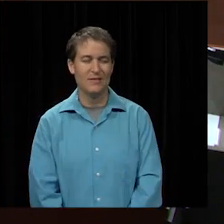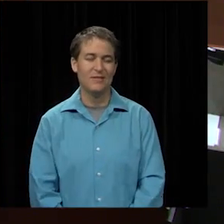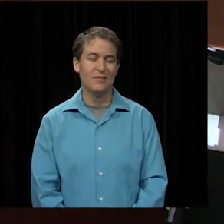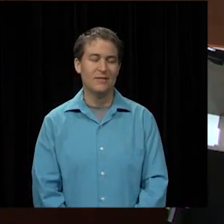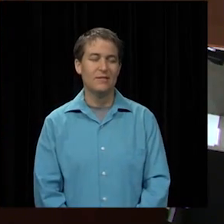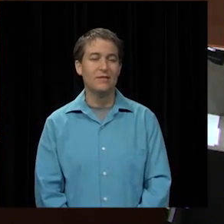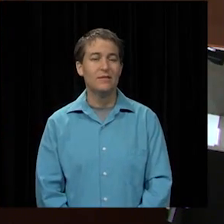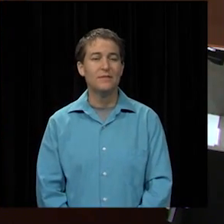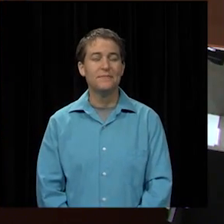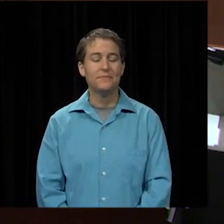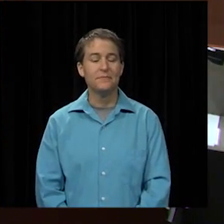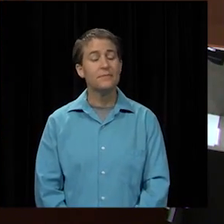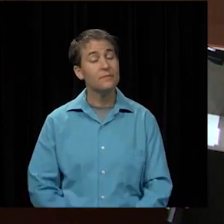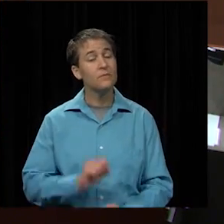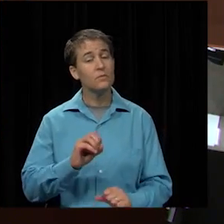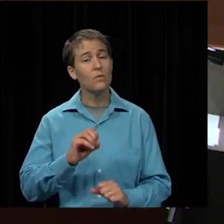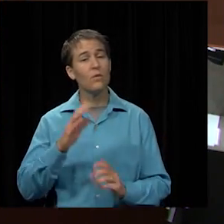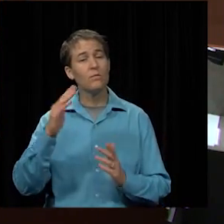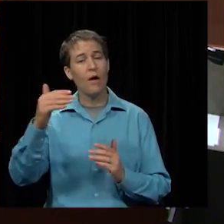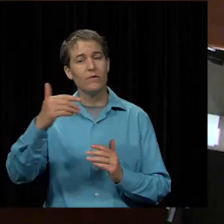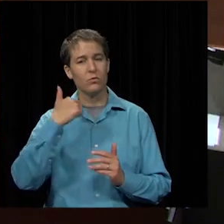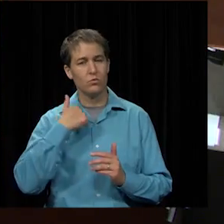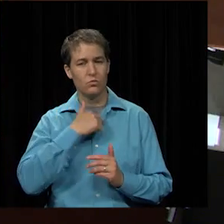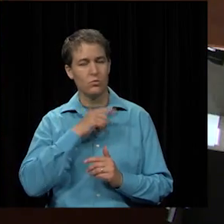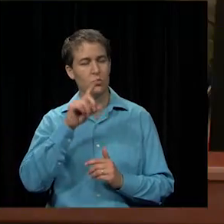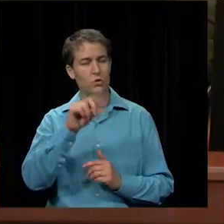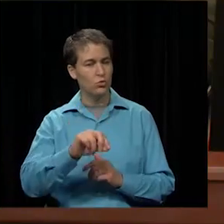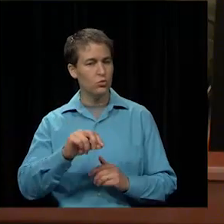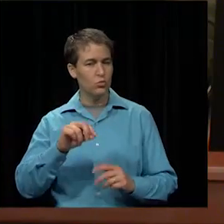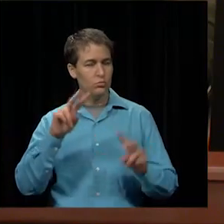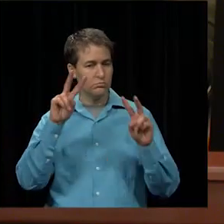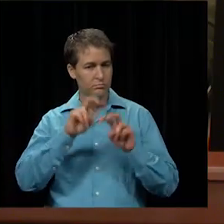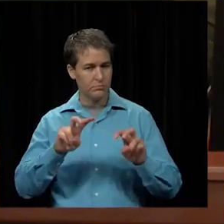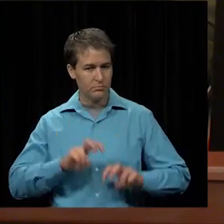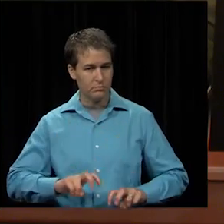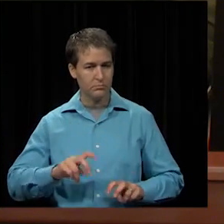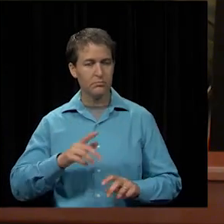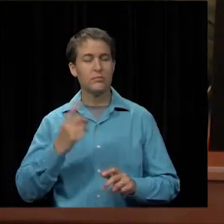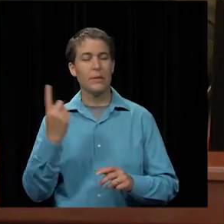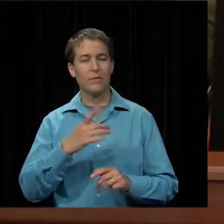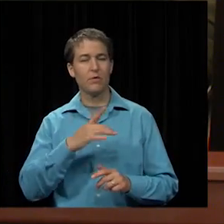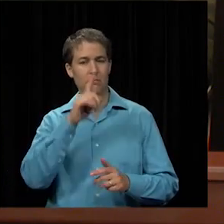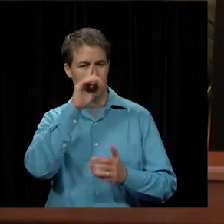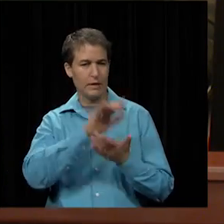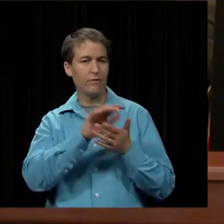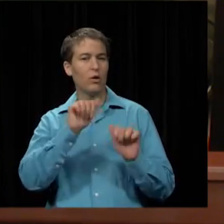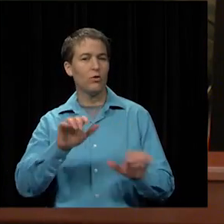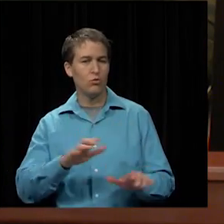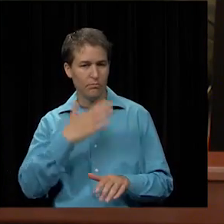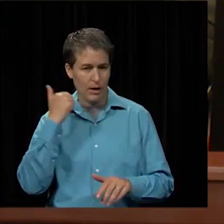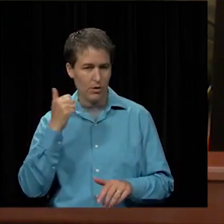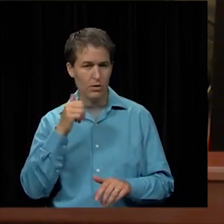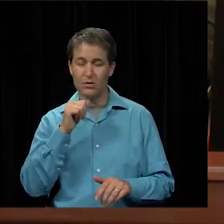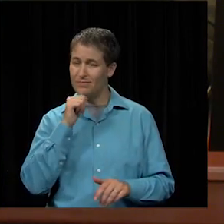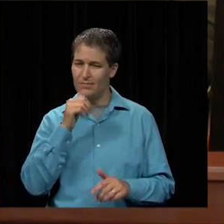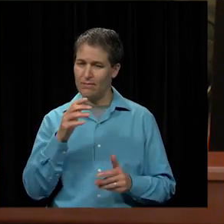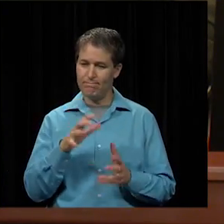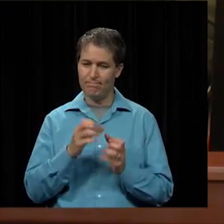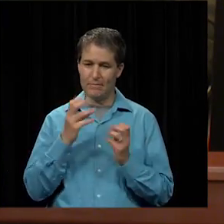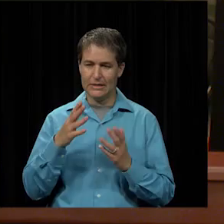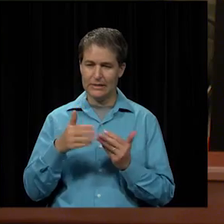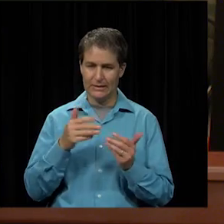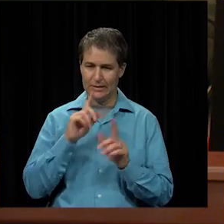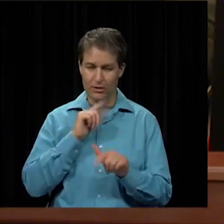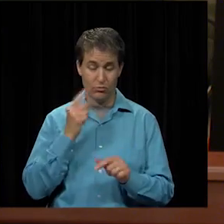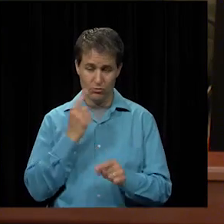So we do very often study this subject. It is something we believe we can do better. It's just there's not a lot of easy answers, are there, Dr. Barry?